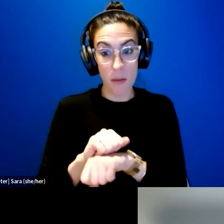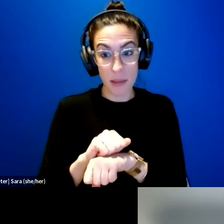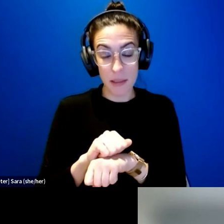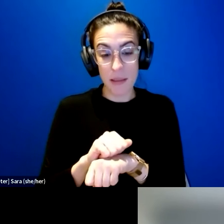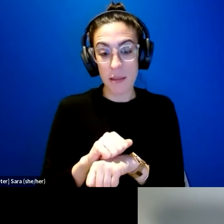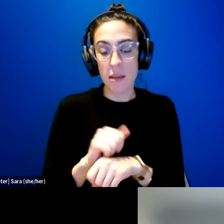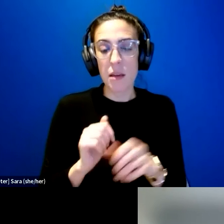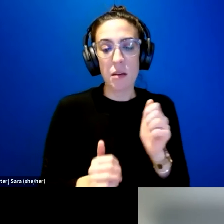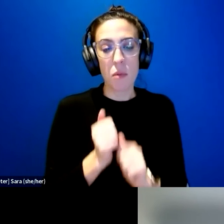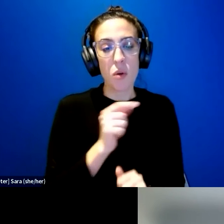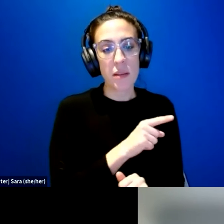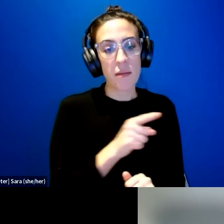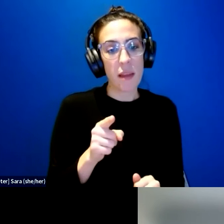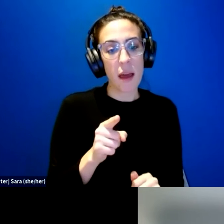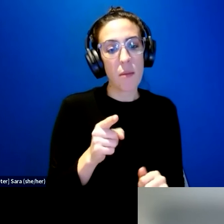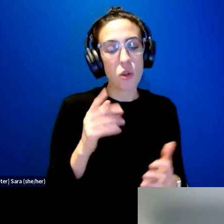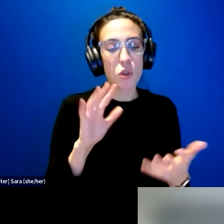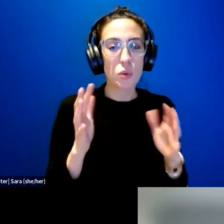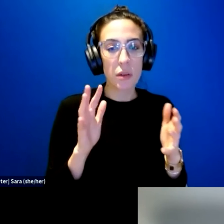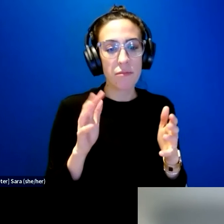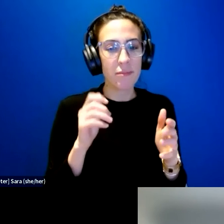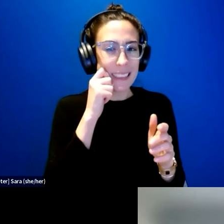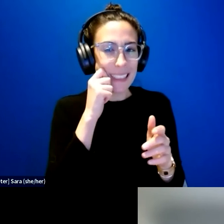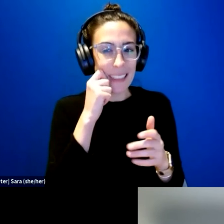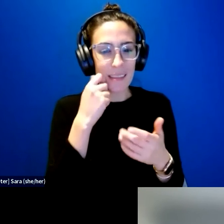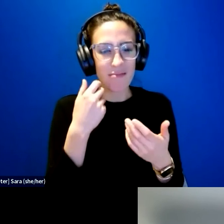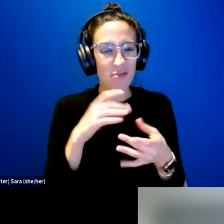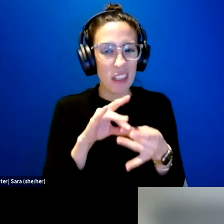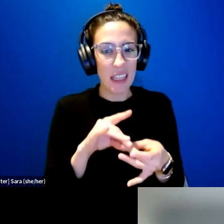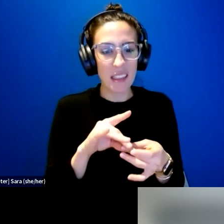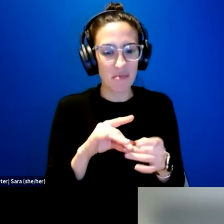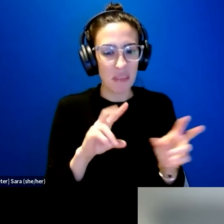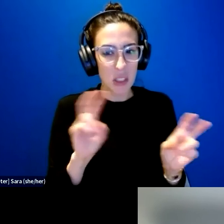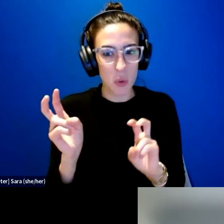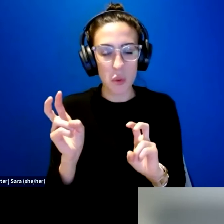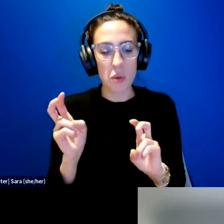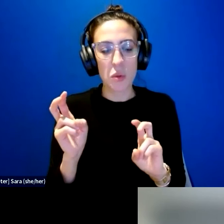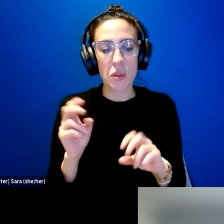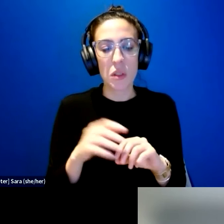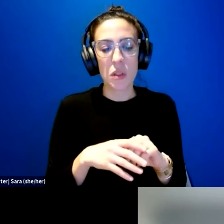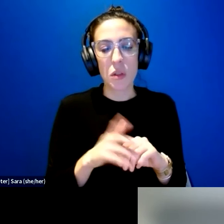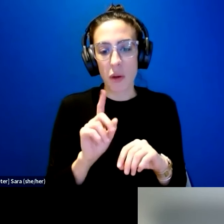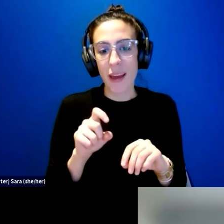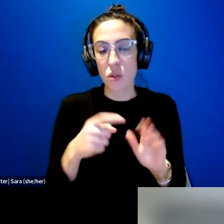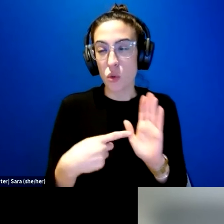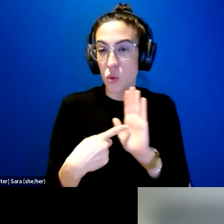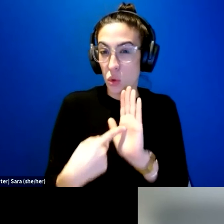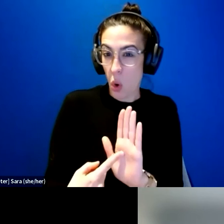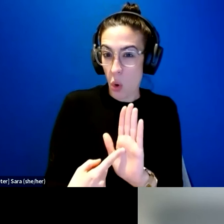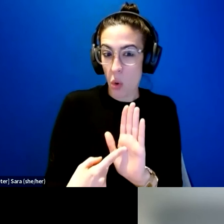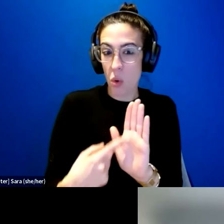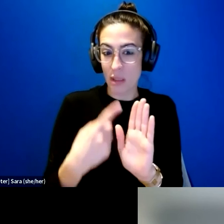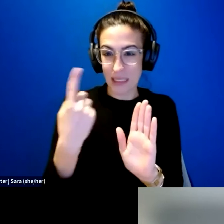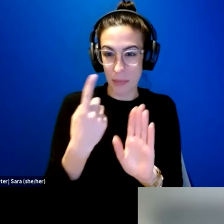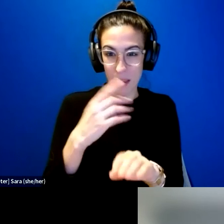of them were sort of skin condition related, the ones which I talked about, where they had to actually show themselves on camera.